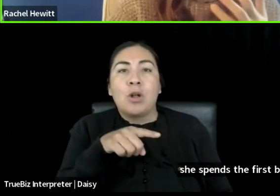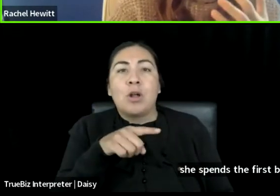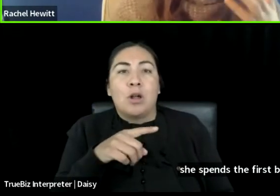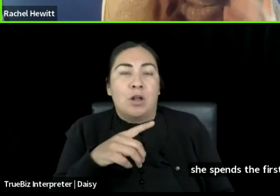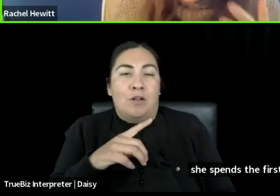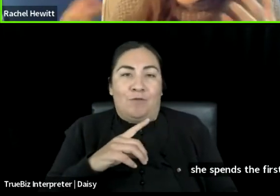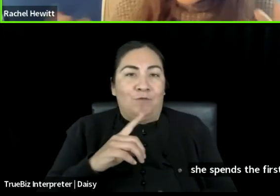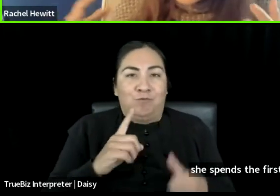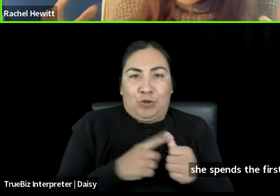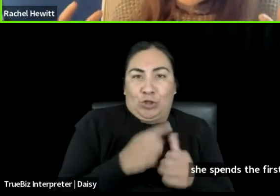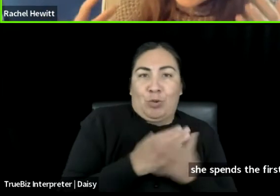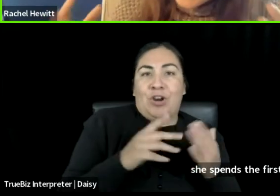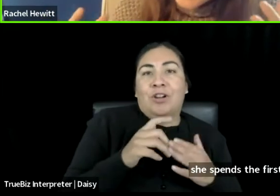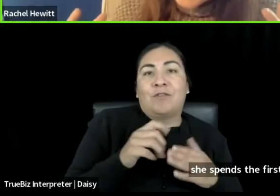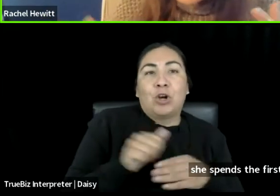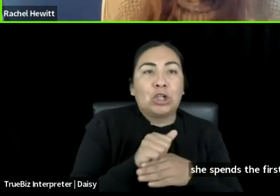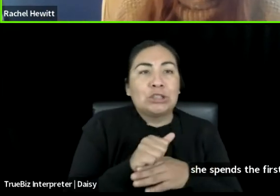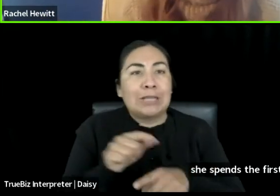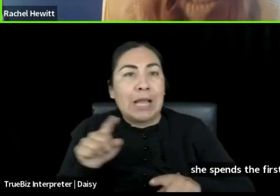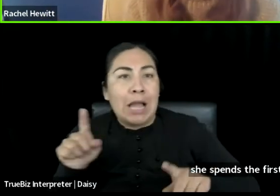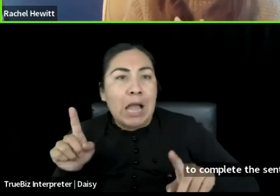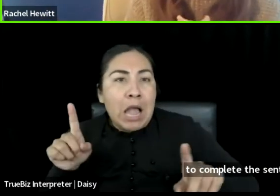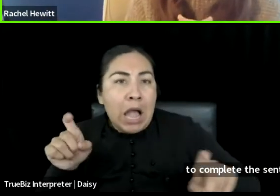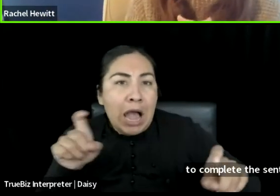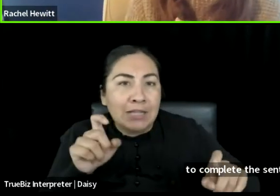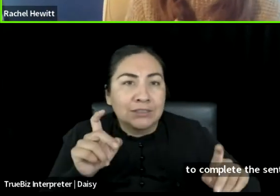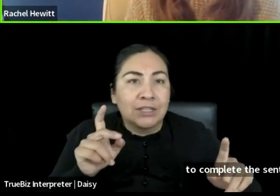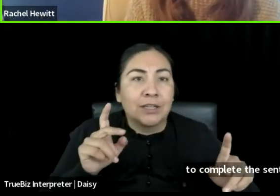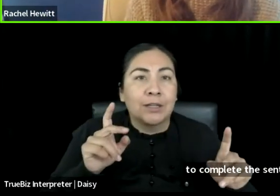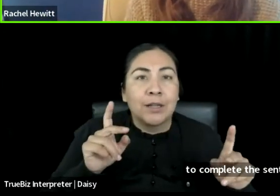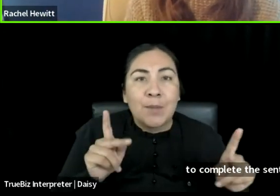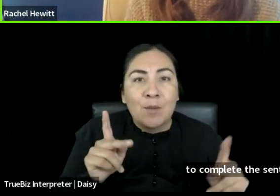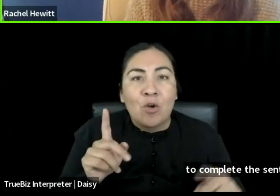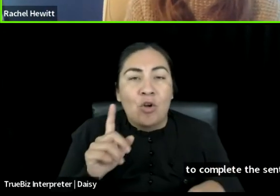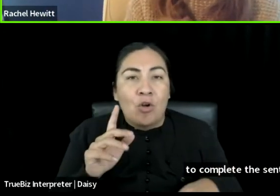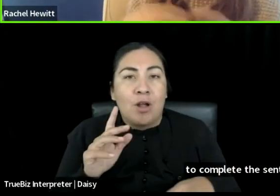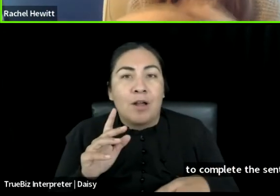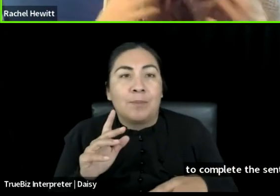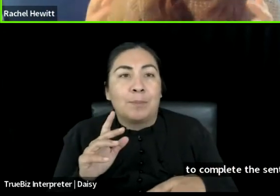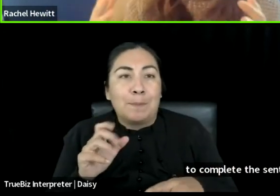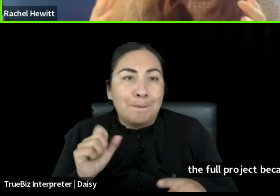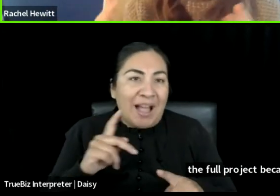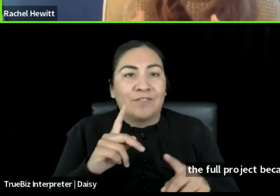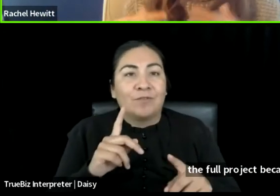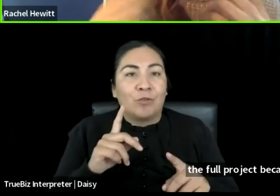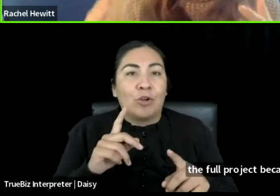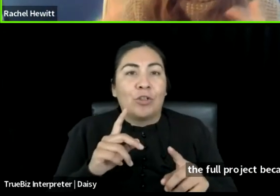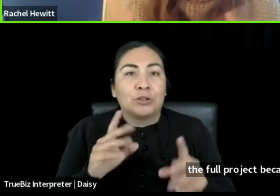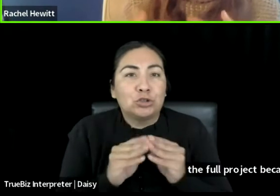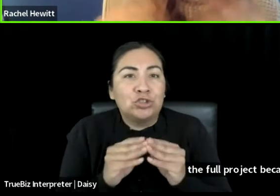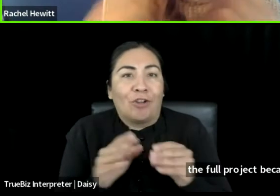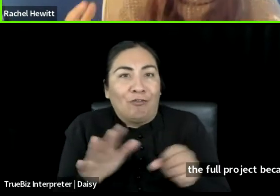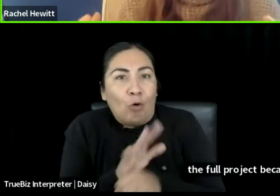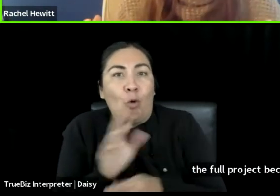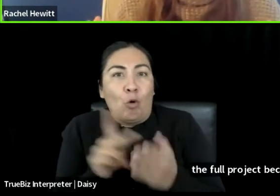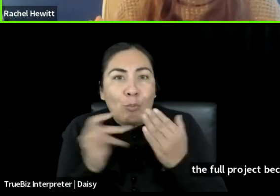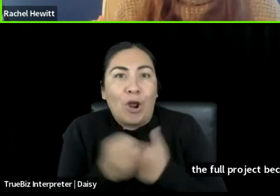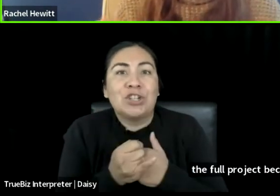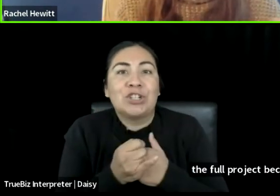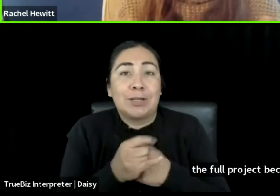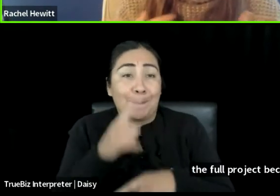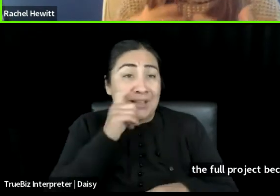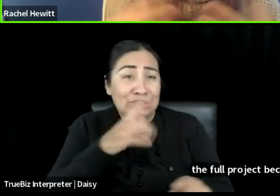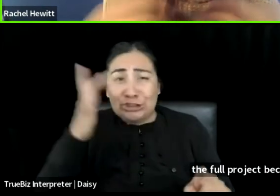and go back and watch the sessions for the full prompt because she's brilliant, but, um, it includes, um, I feel I want, I need,